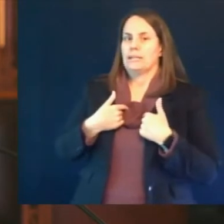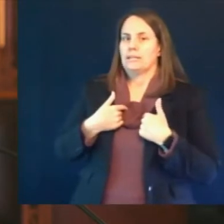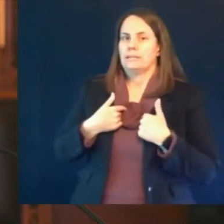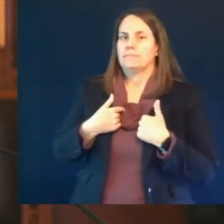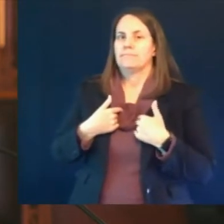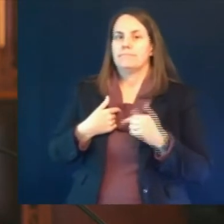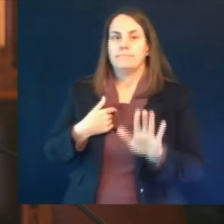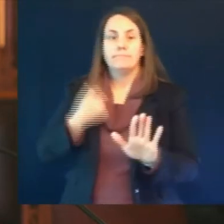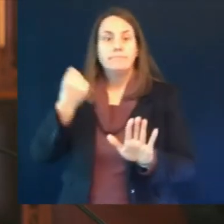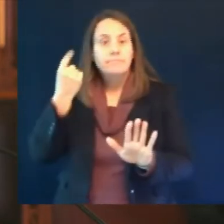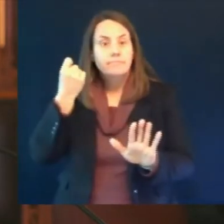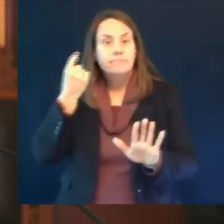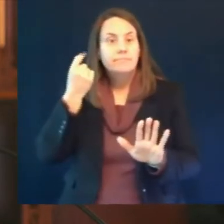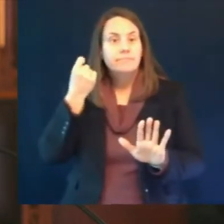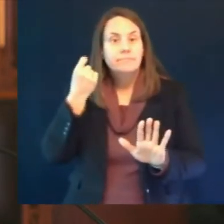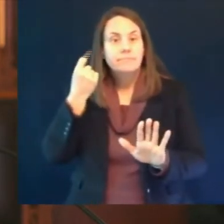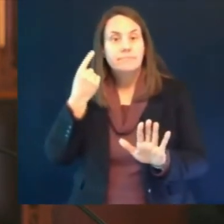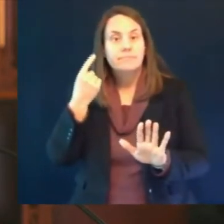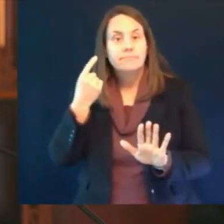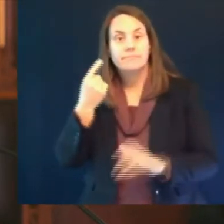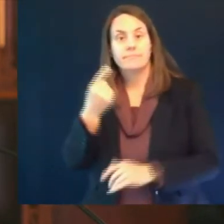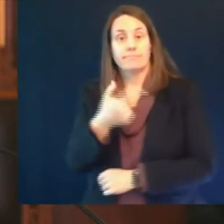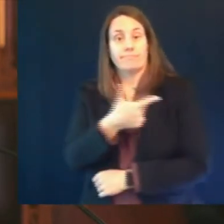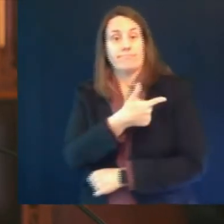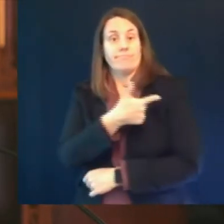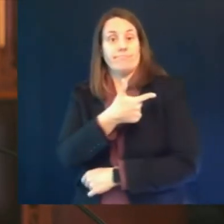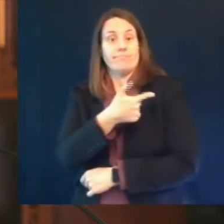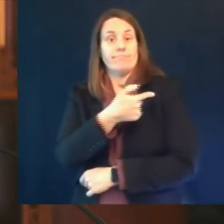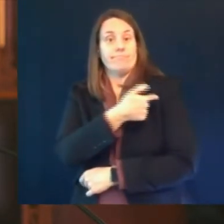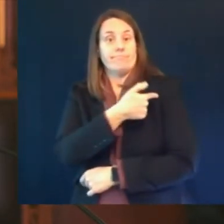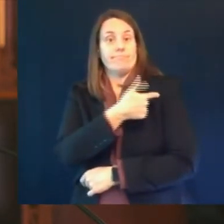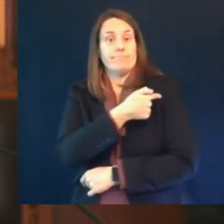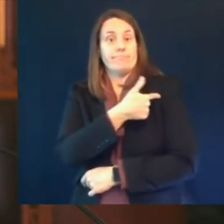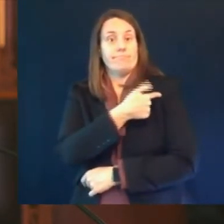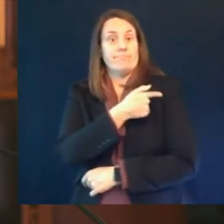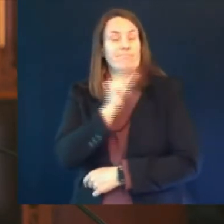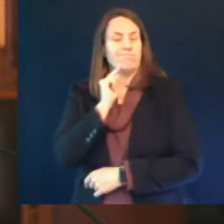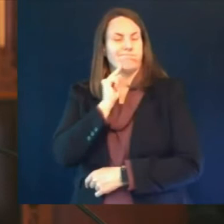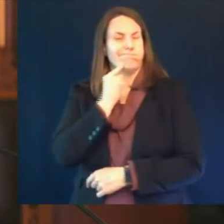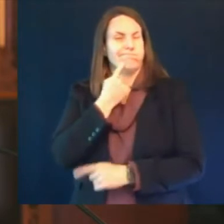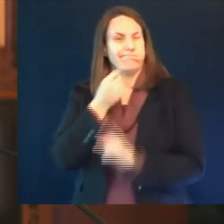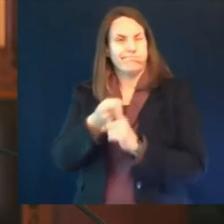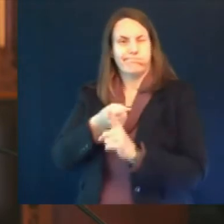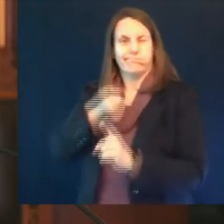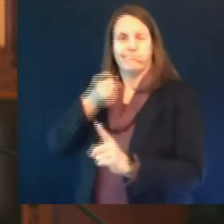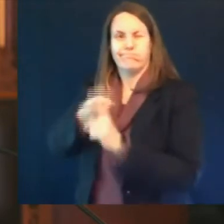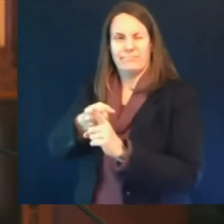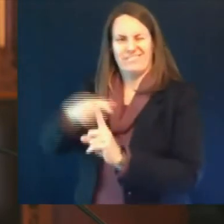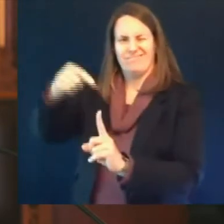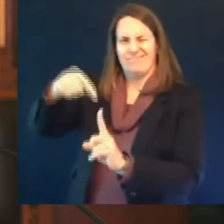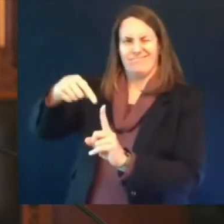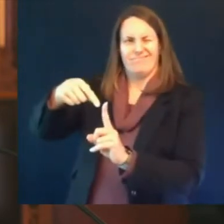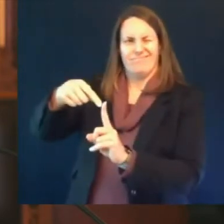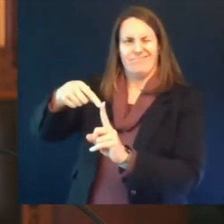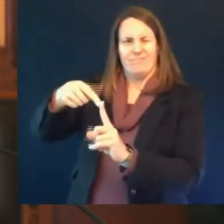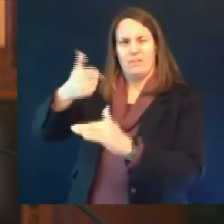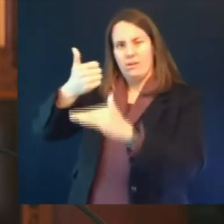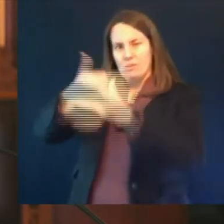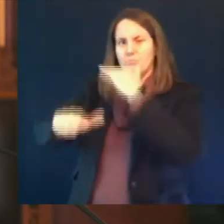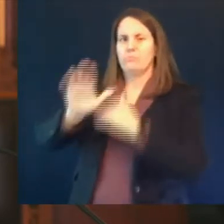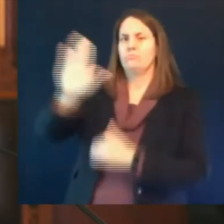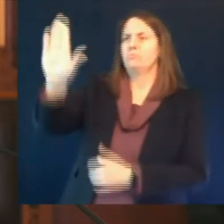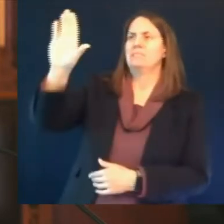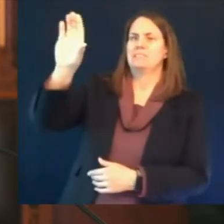reporting system is a direct reporting system to the centers for disease control and um then periodically they